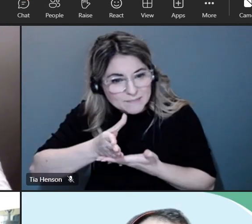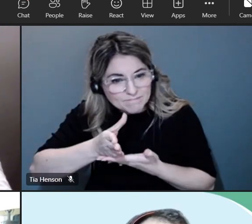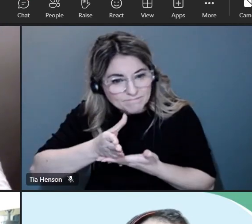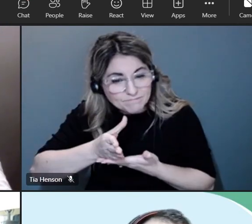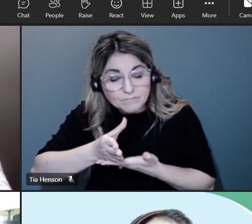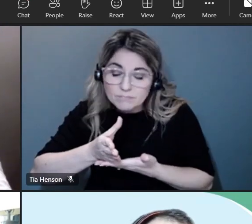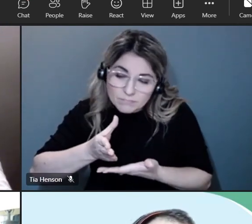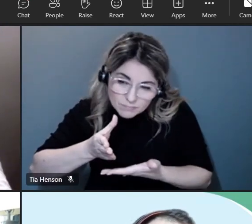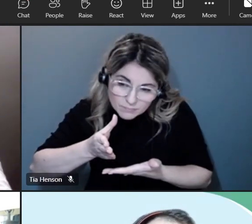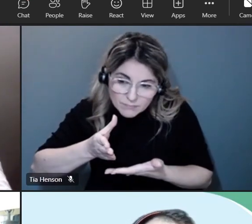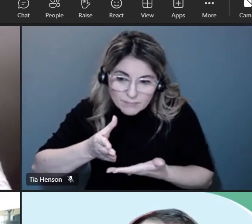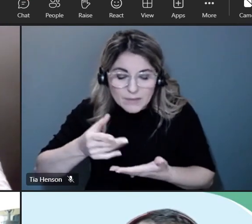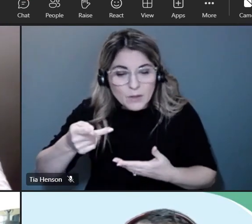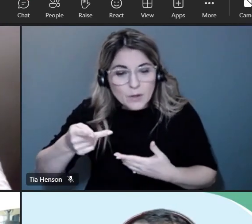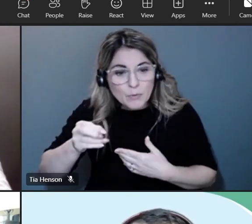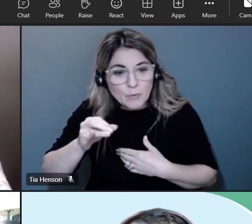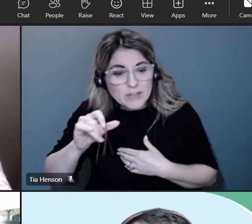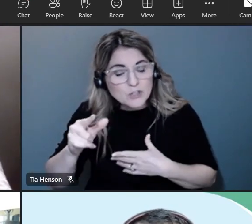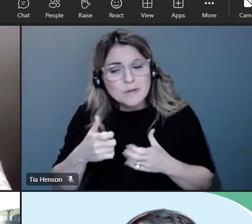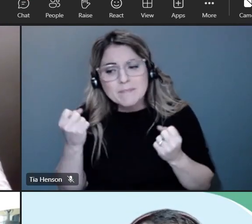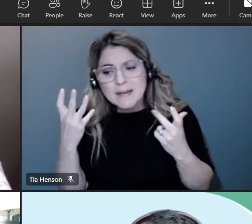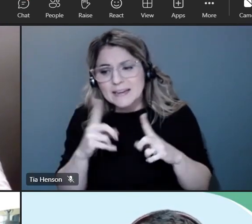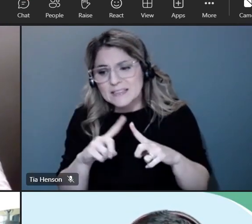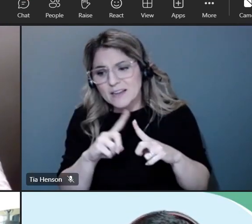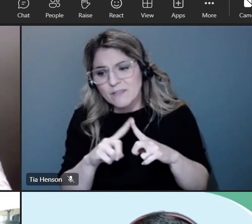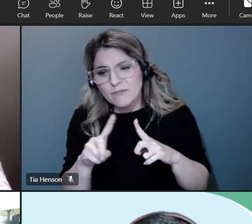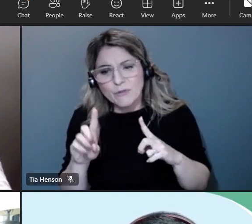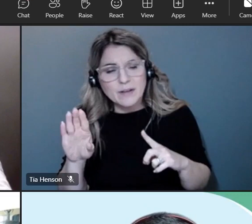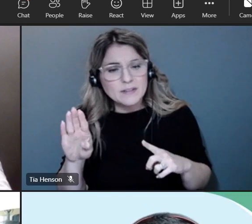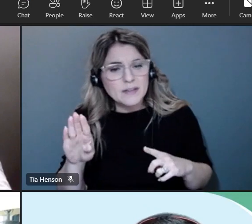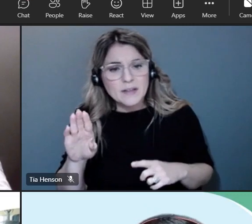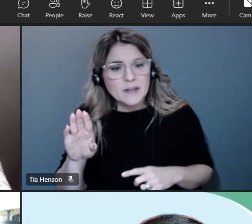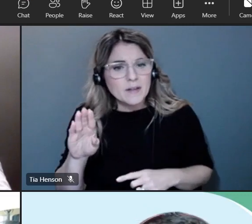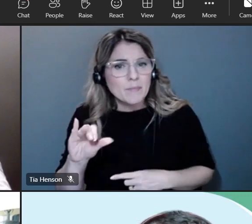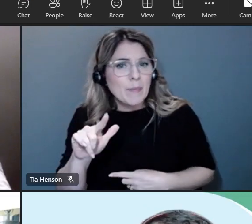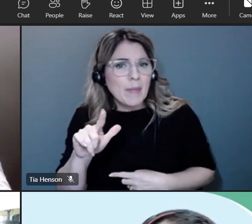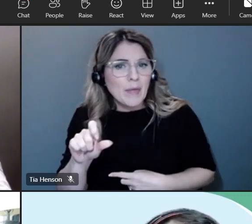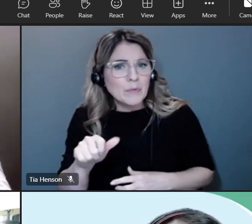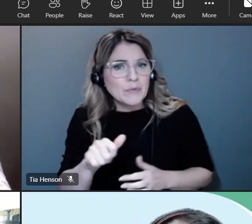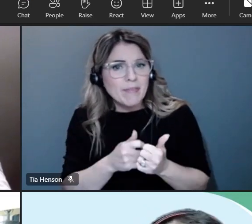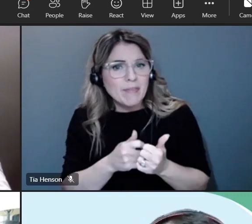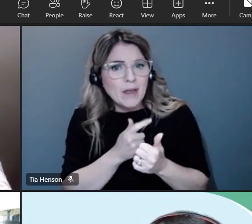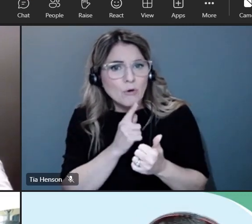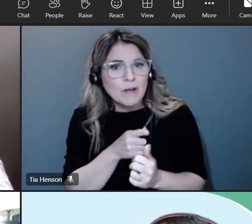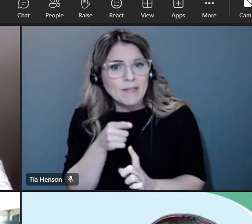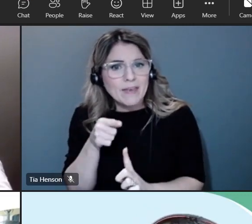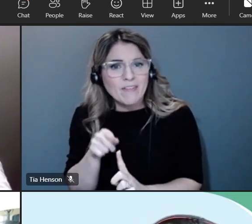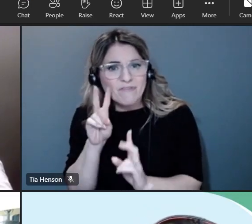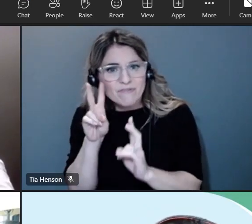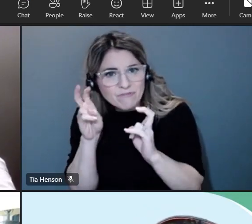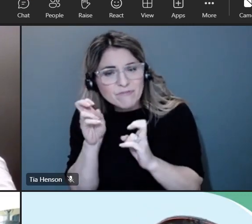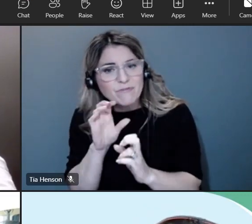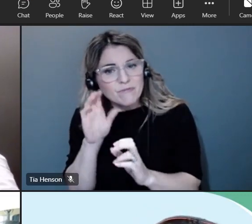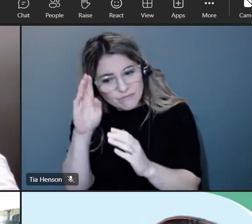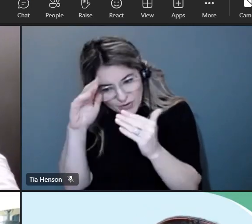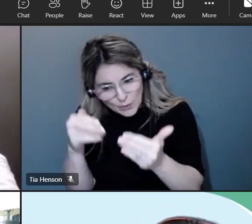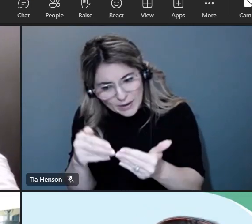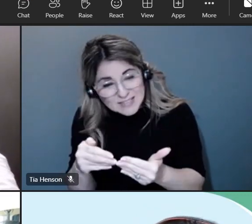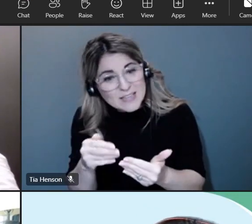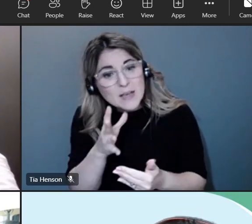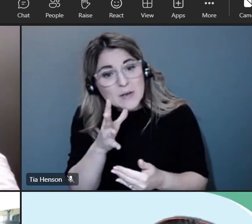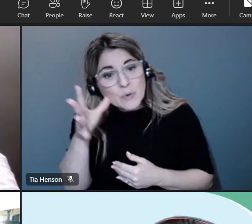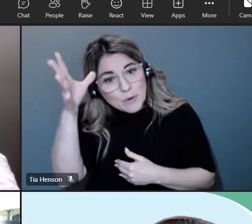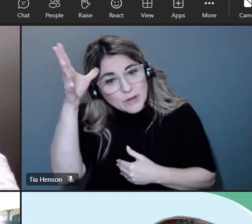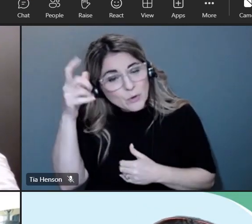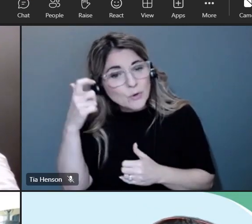there are multiple different bills associated with that that are getting at parent parental notifications and